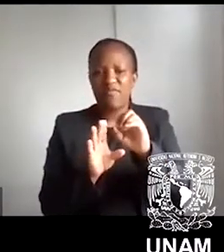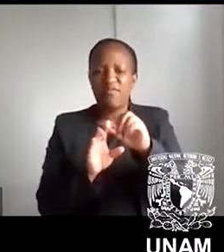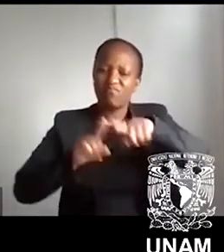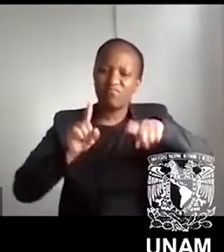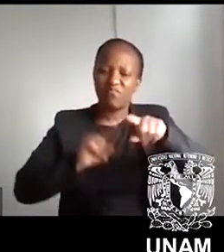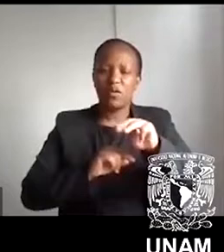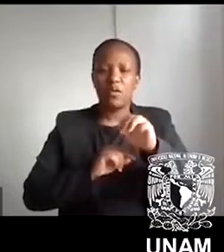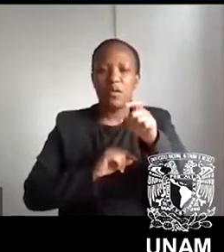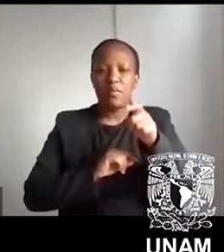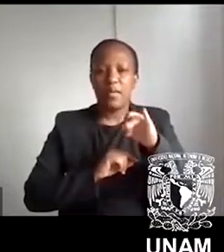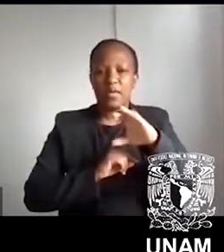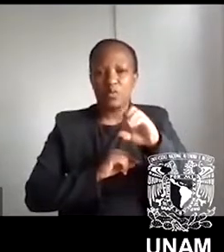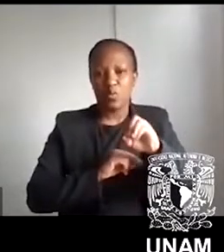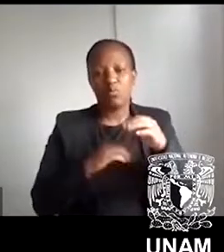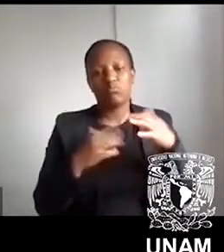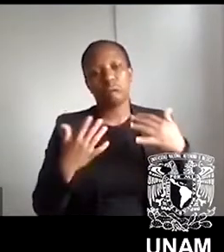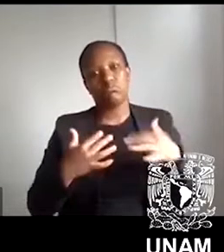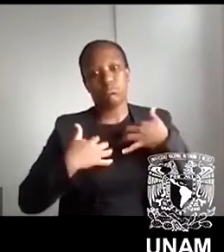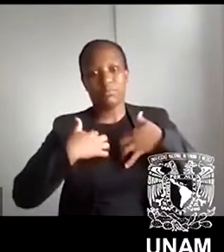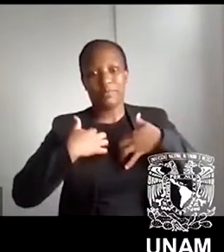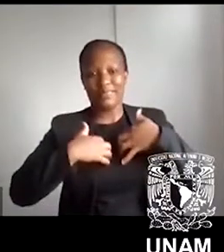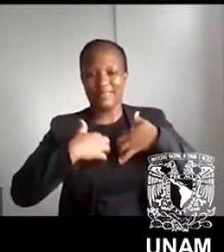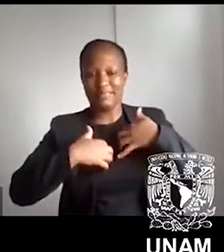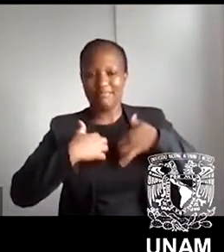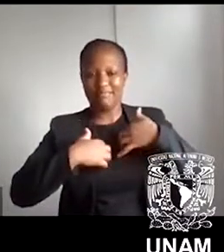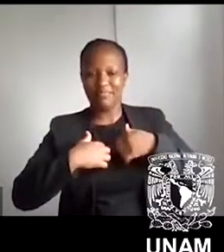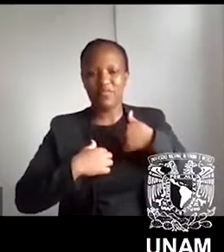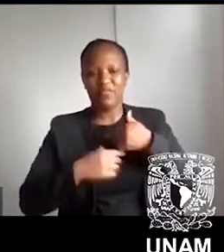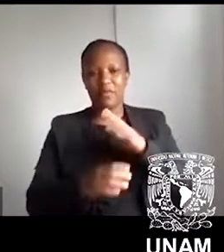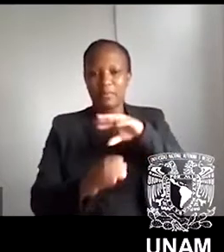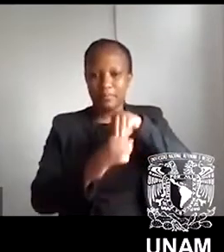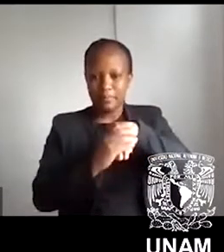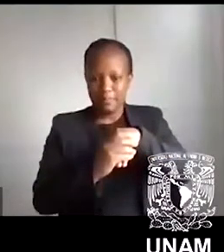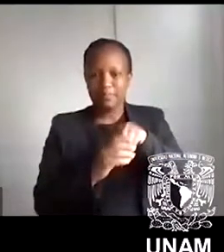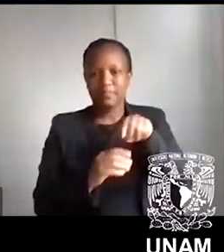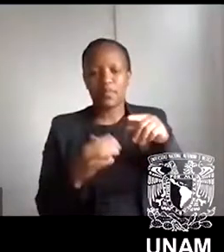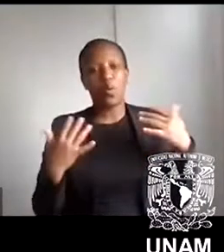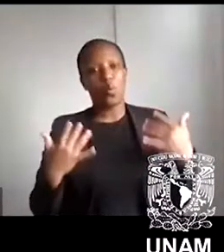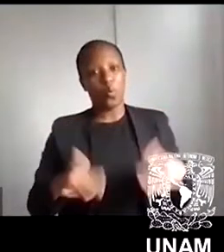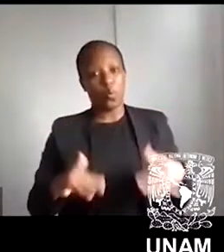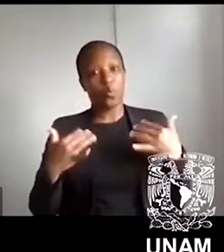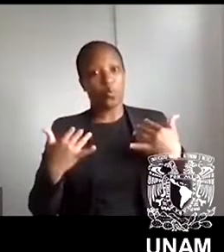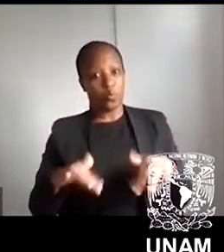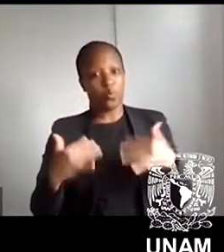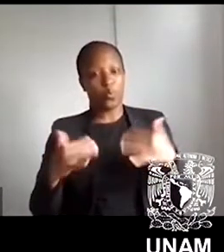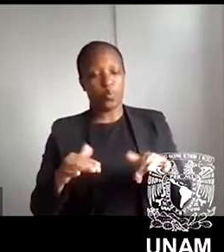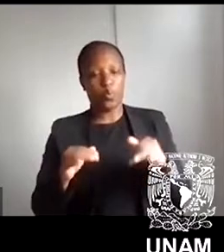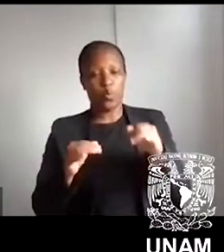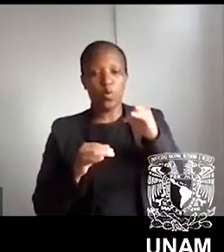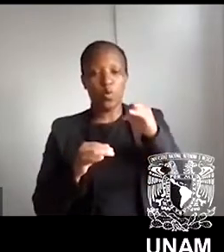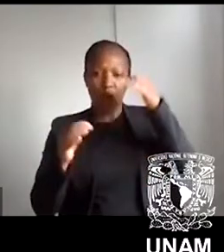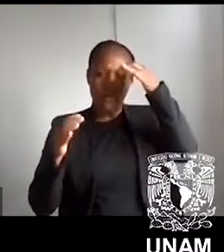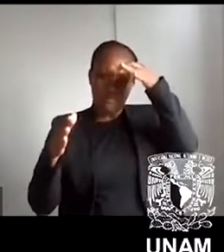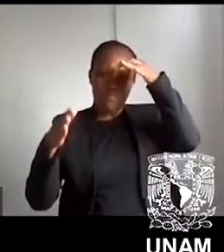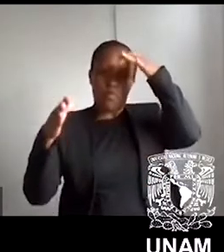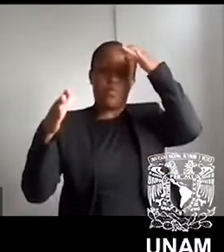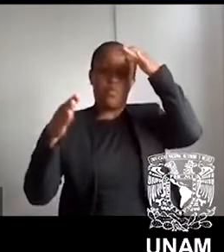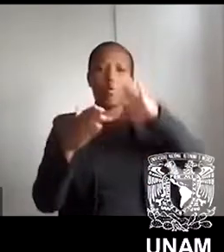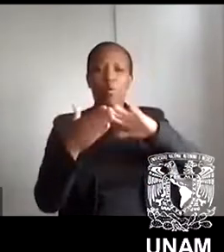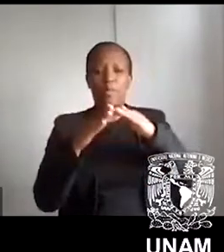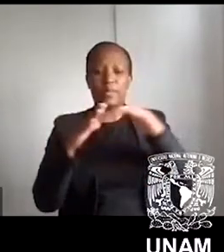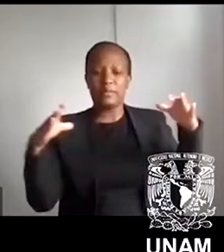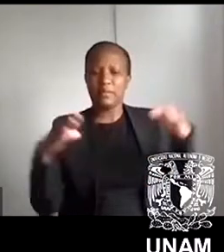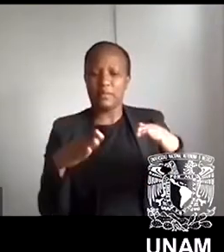So it's a very exciting, it's very exciting to be part of this very broad intellectual community. And